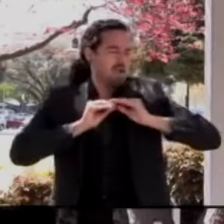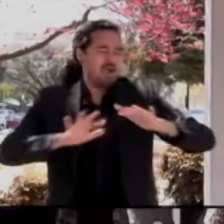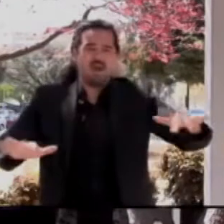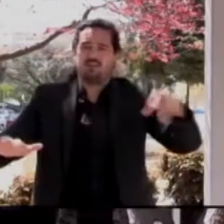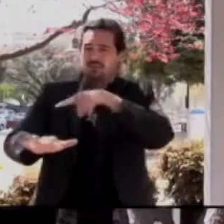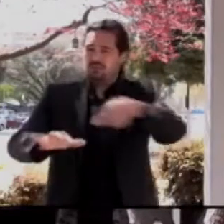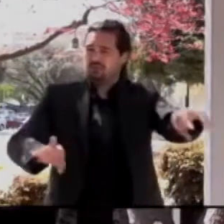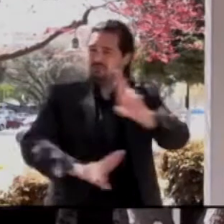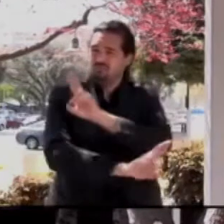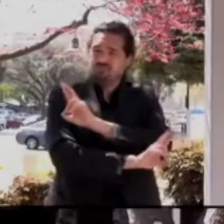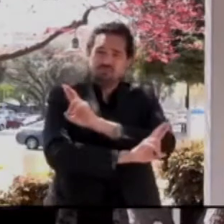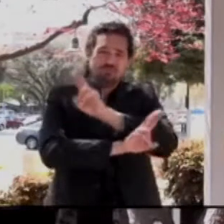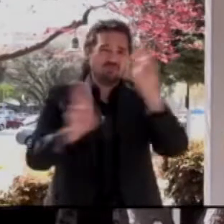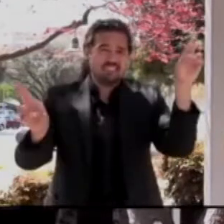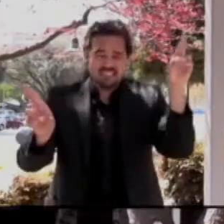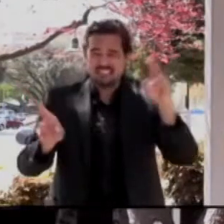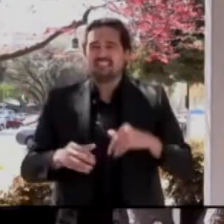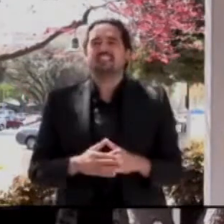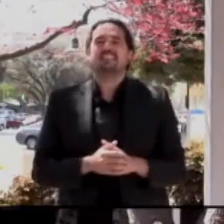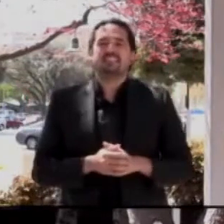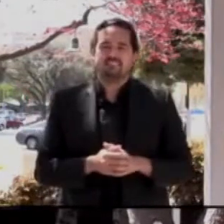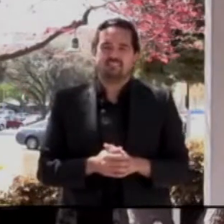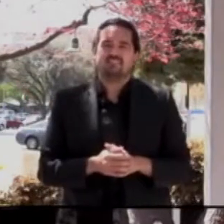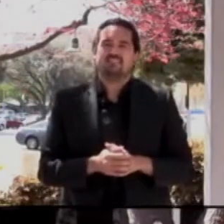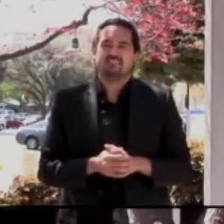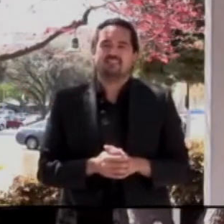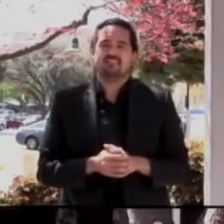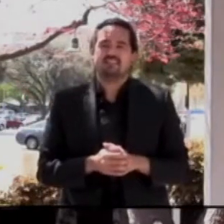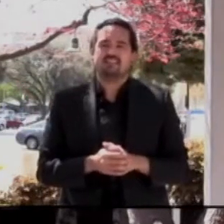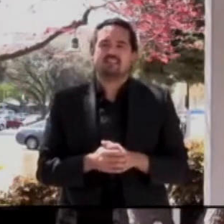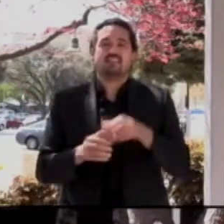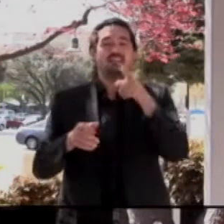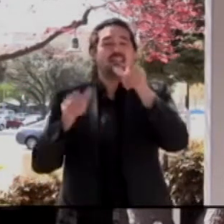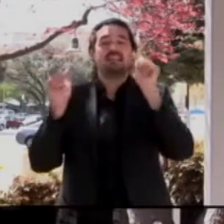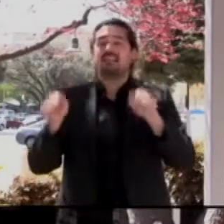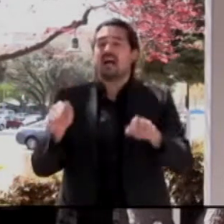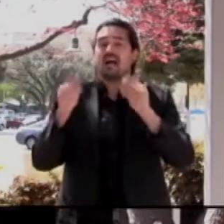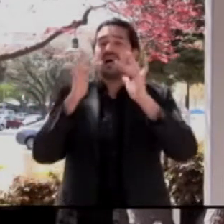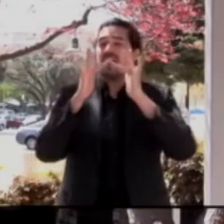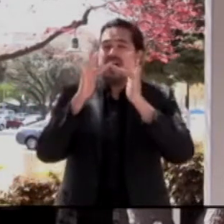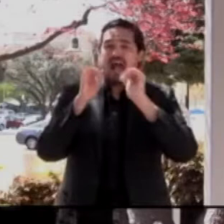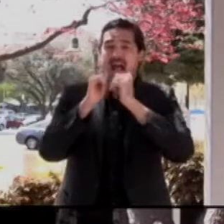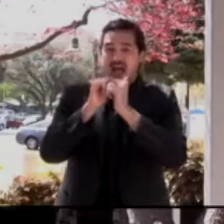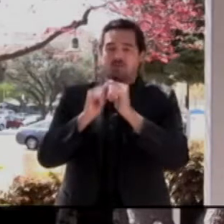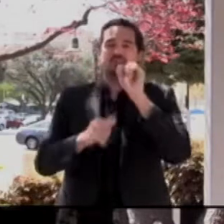Appointments can be booked through the county scheduling website, which can be reached through